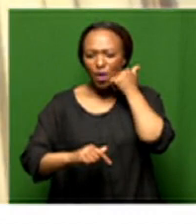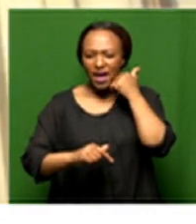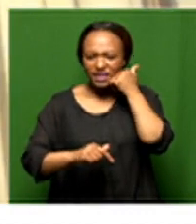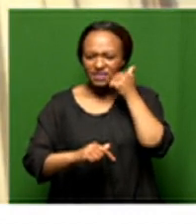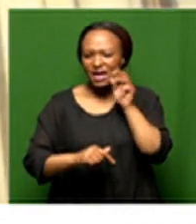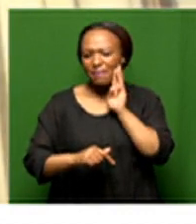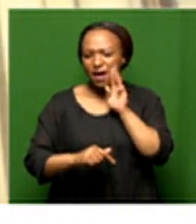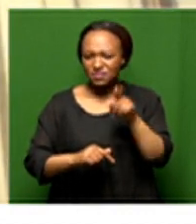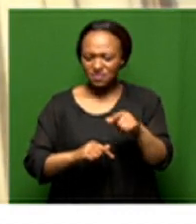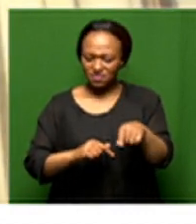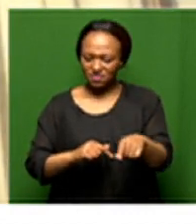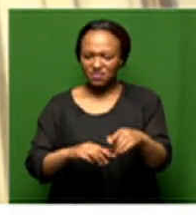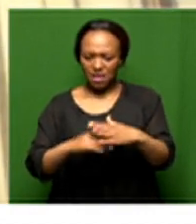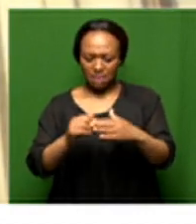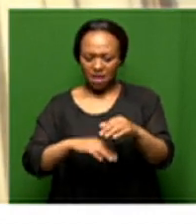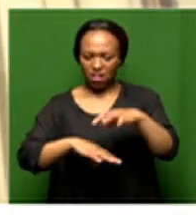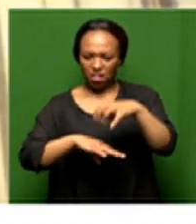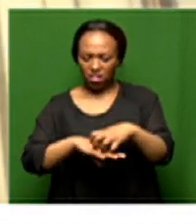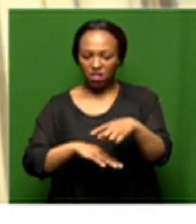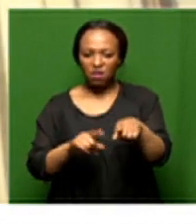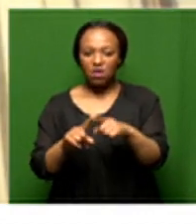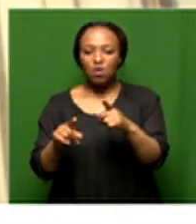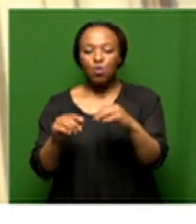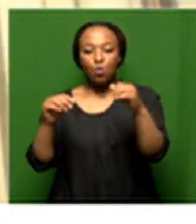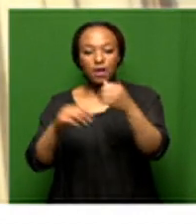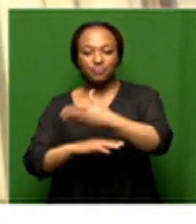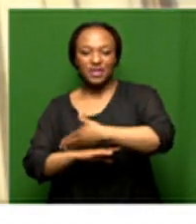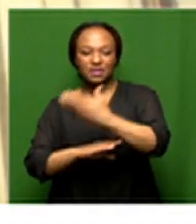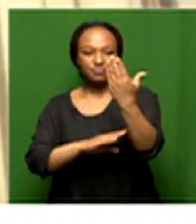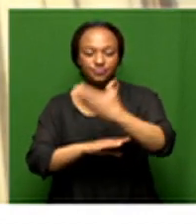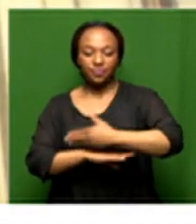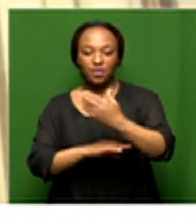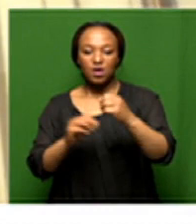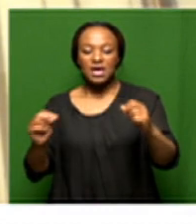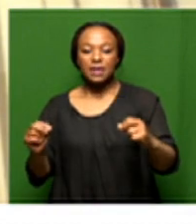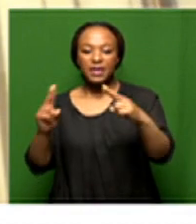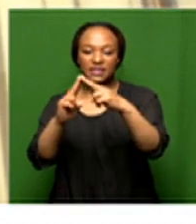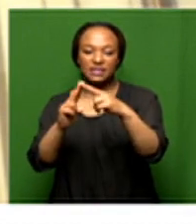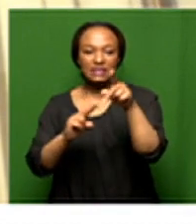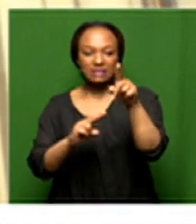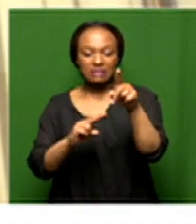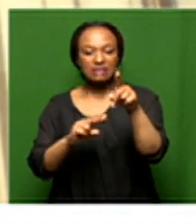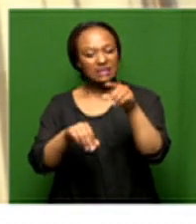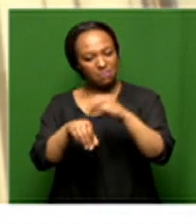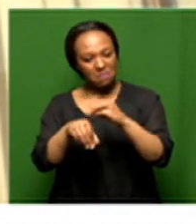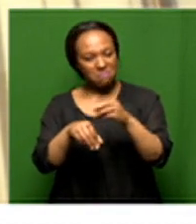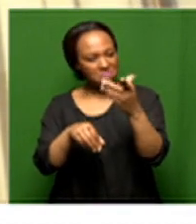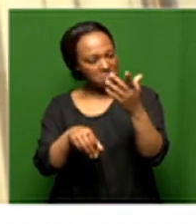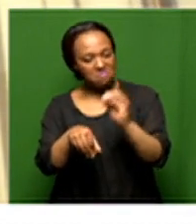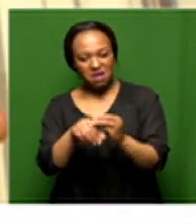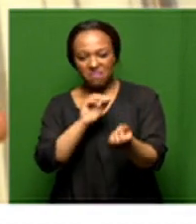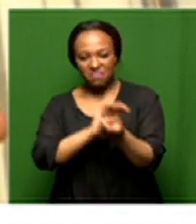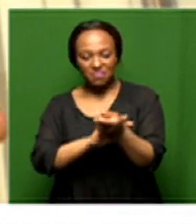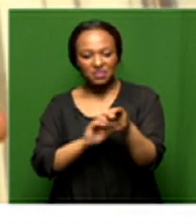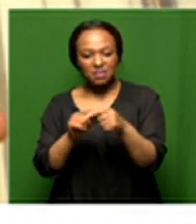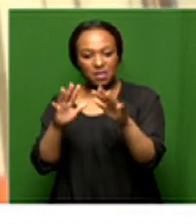unearth the defense that there is a debate bridge fence the border fence is that parliament is observing this with hawk eyes